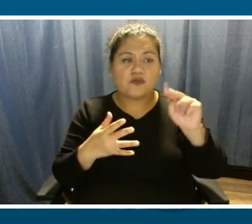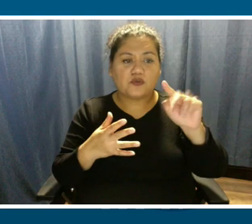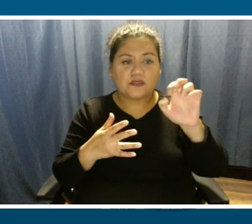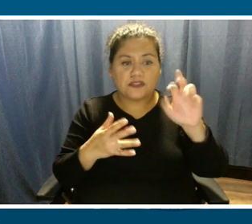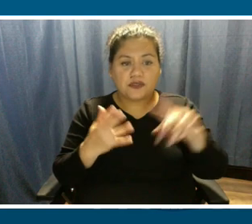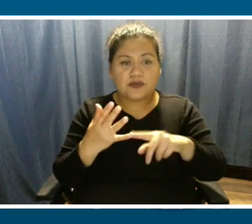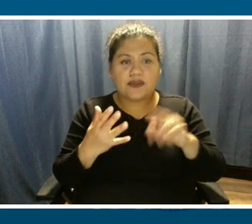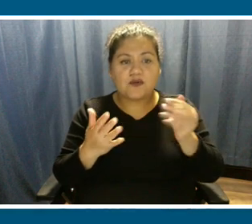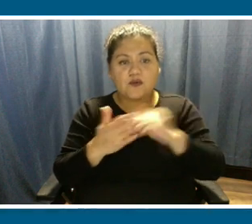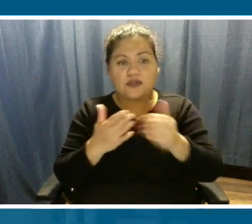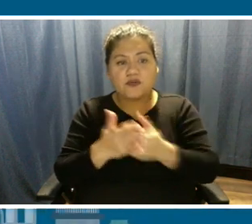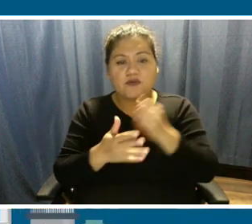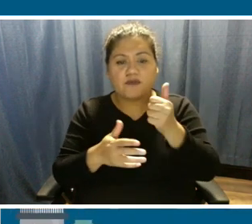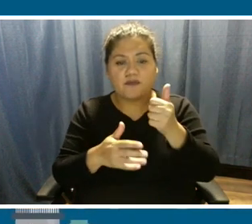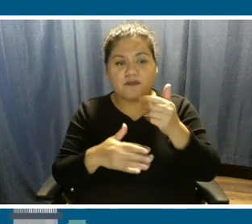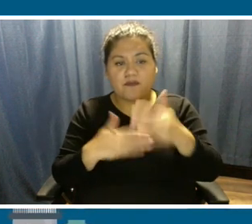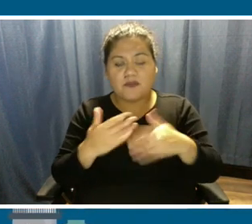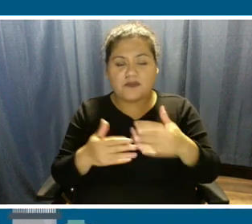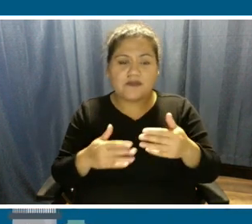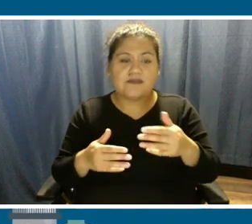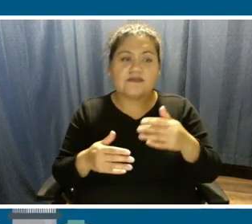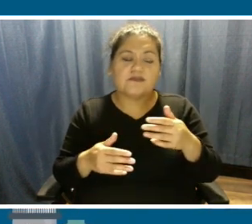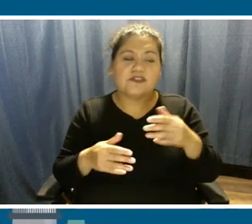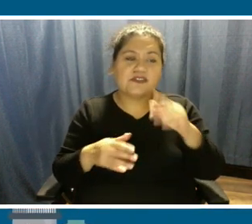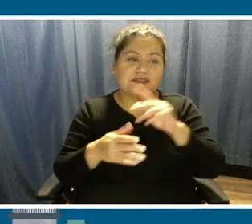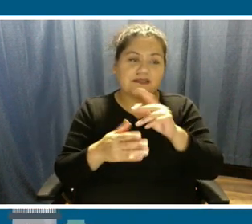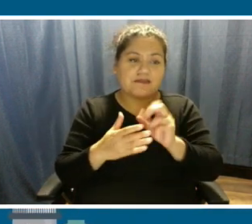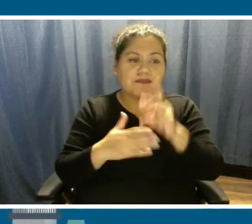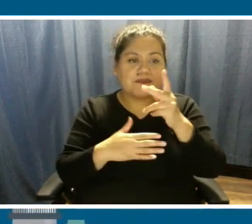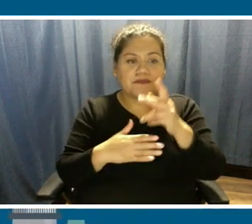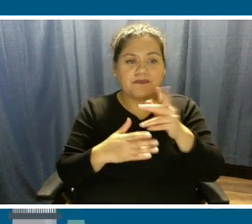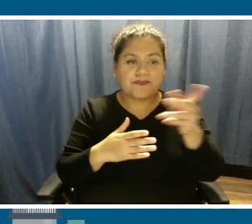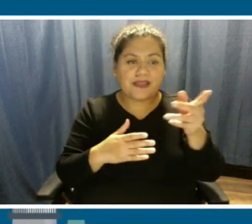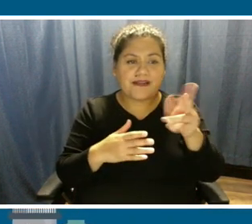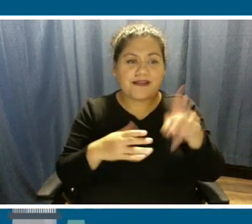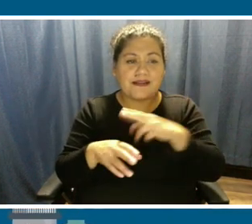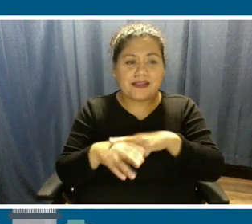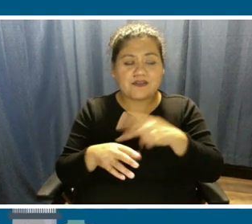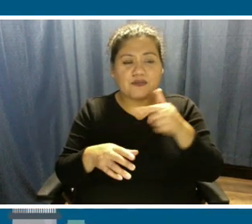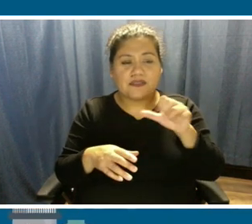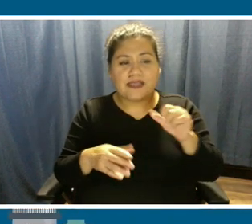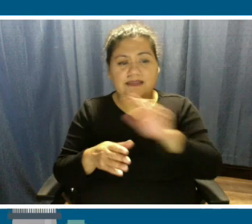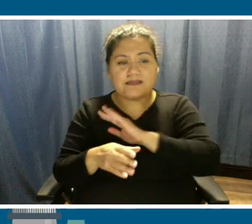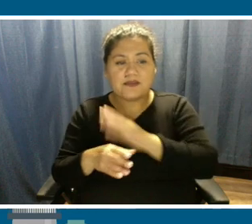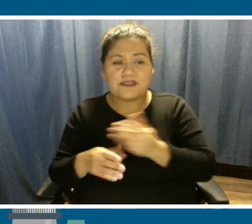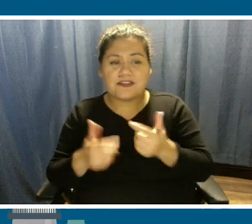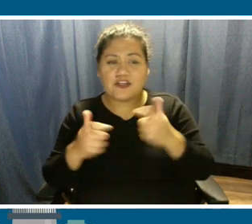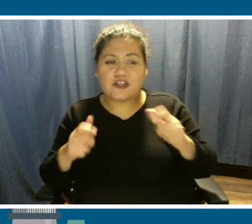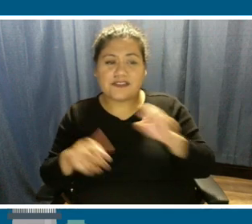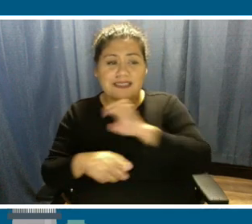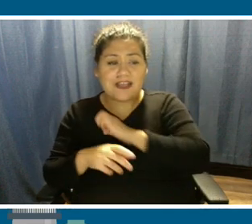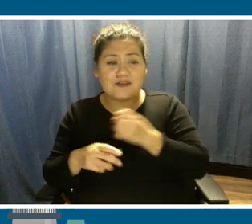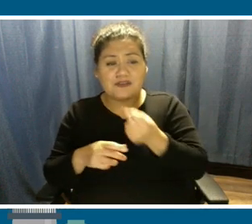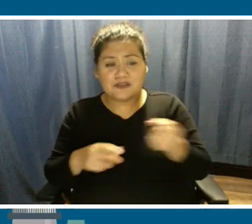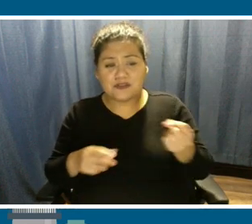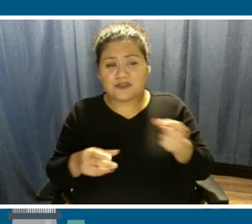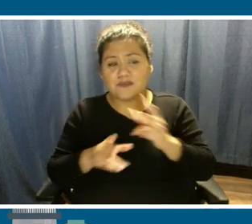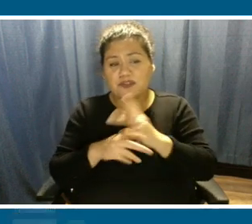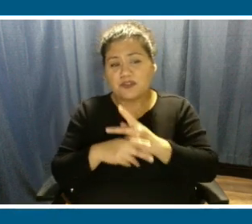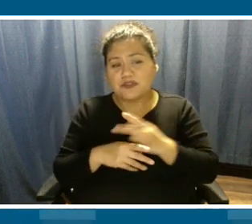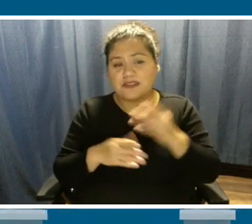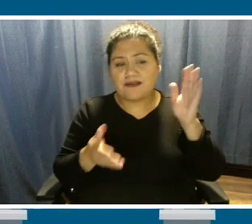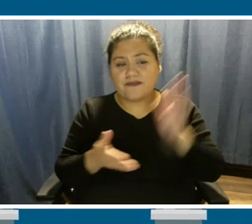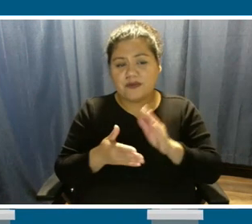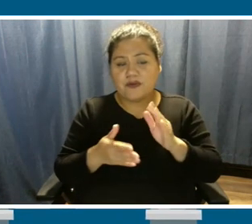and landfill gas energy. Natural gas power is our largest energy source, producing fewer emissions than coal